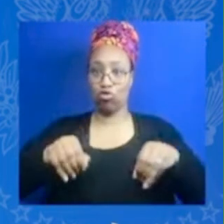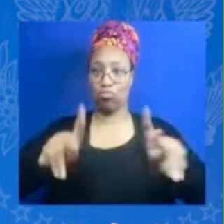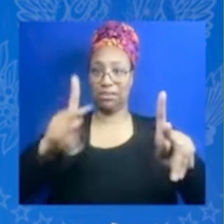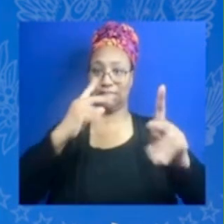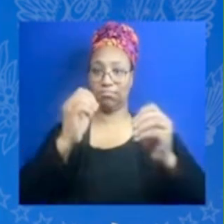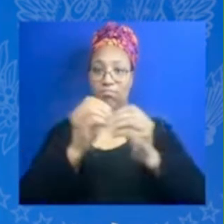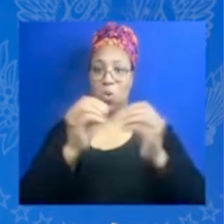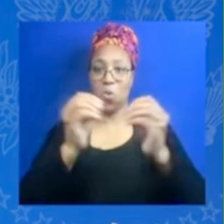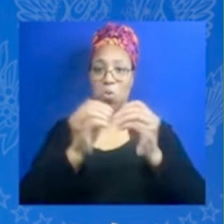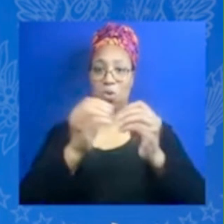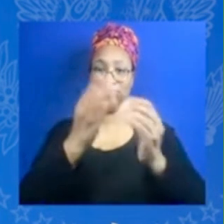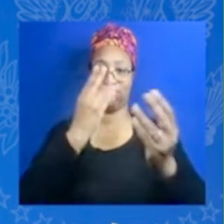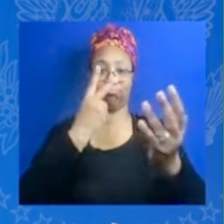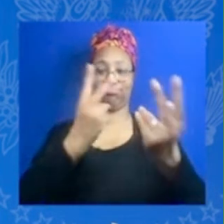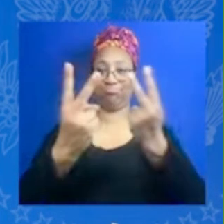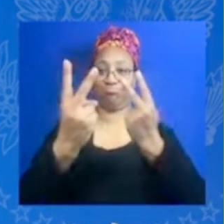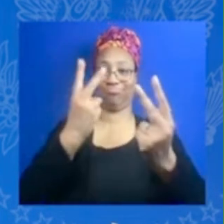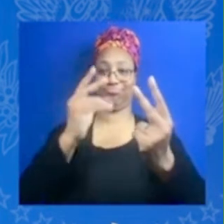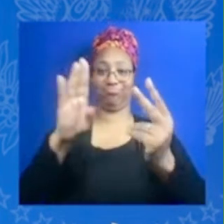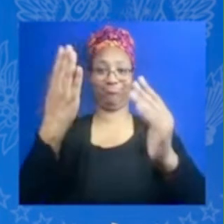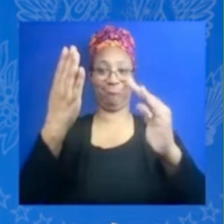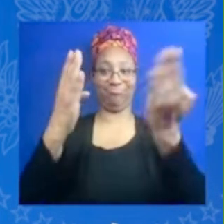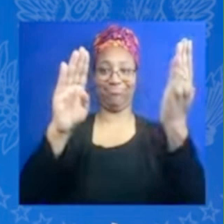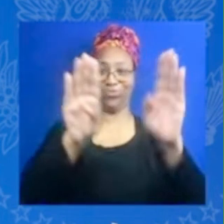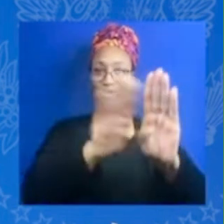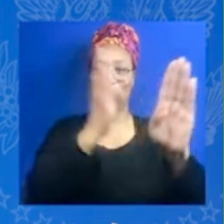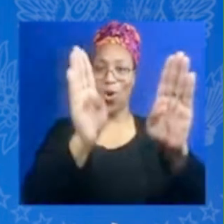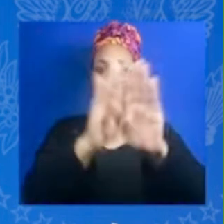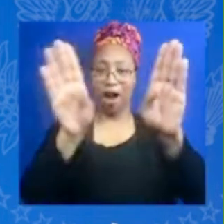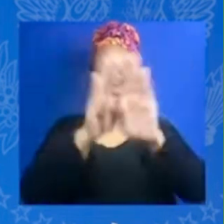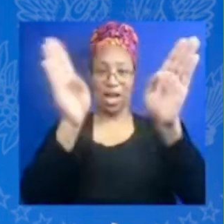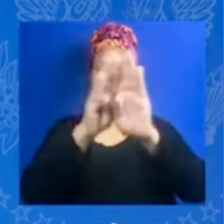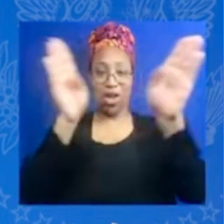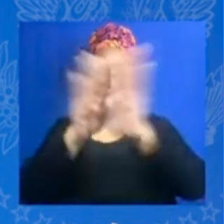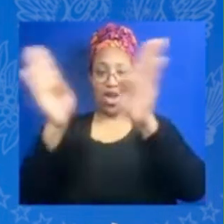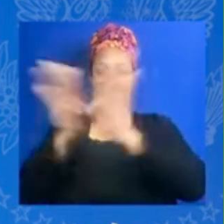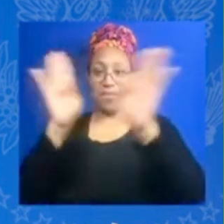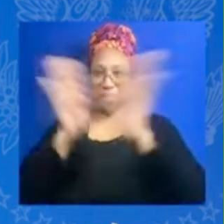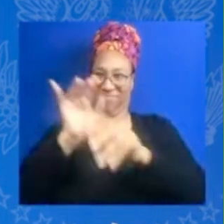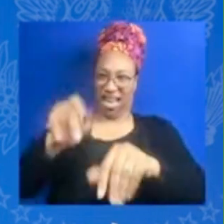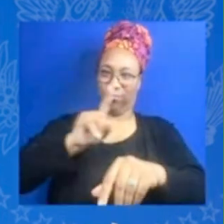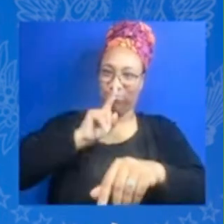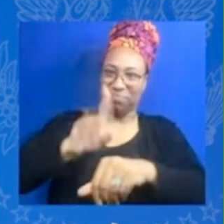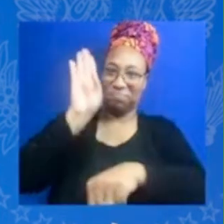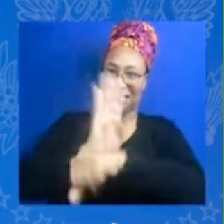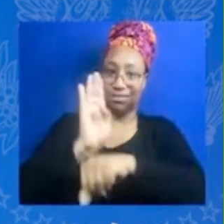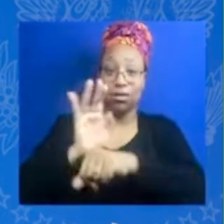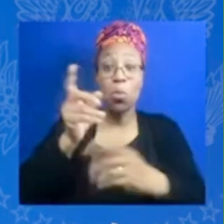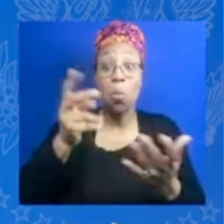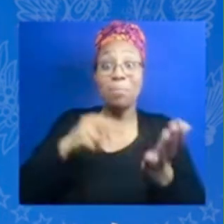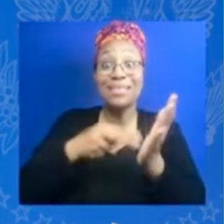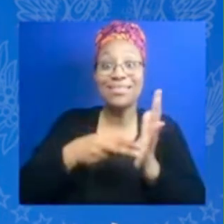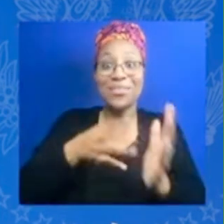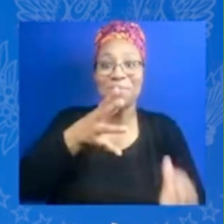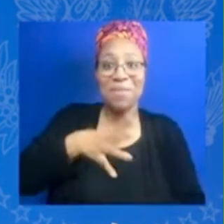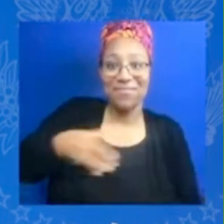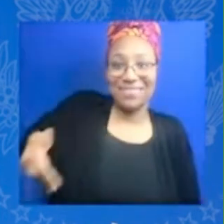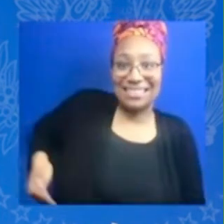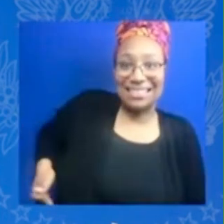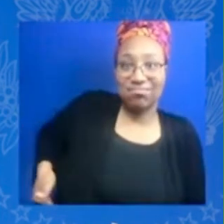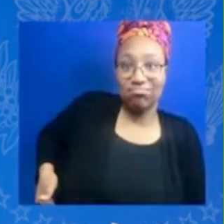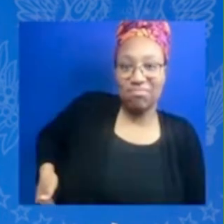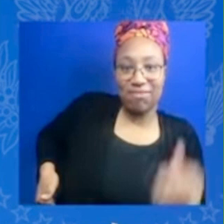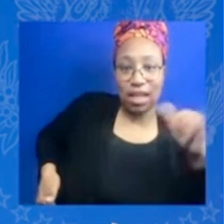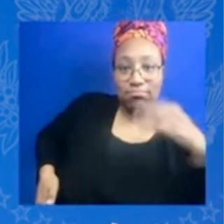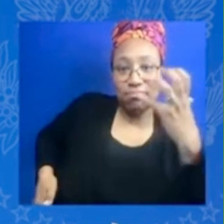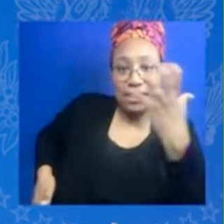hey would you add to that anything so i'll tell you all